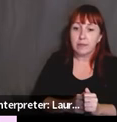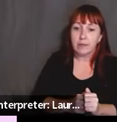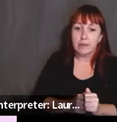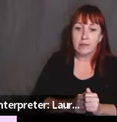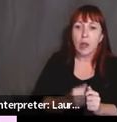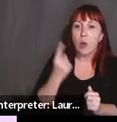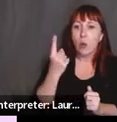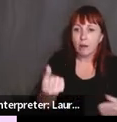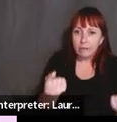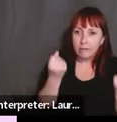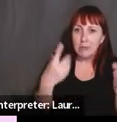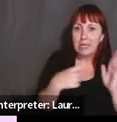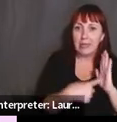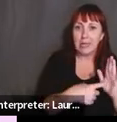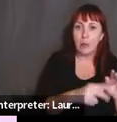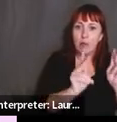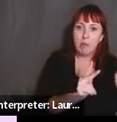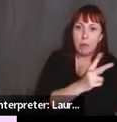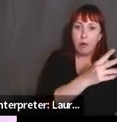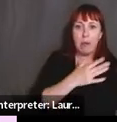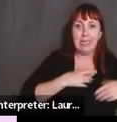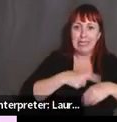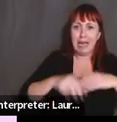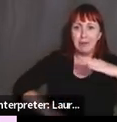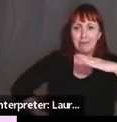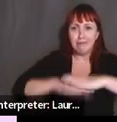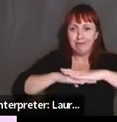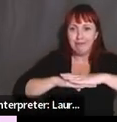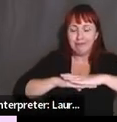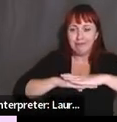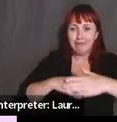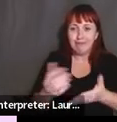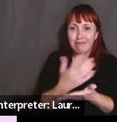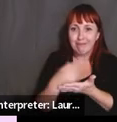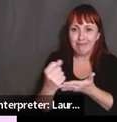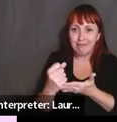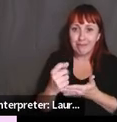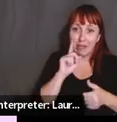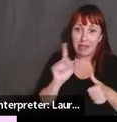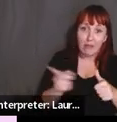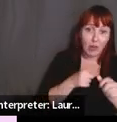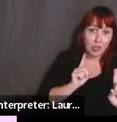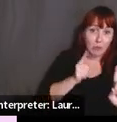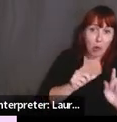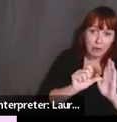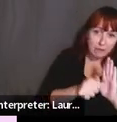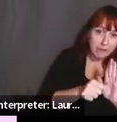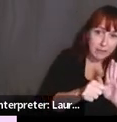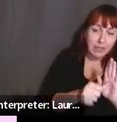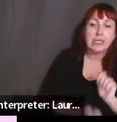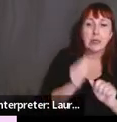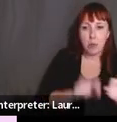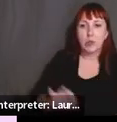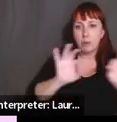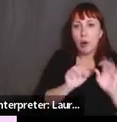many examples that I, that I could give my time is up, but I think the first point that I made is the most important.